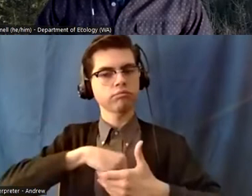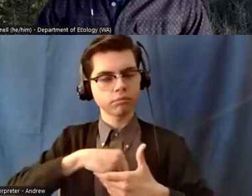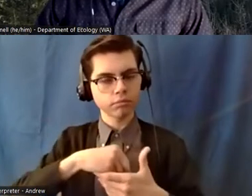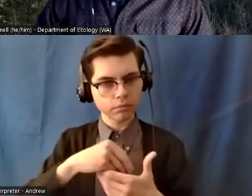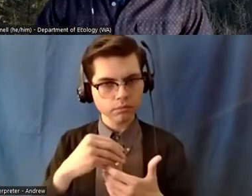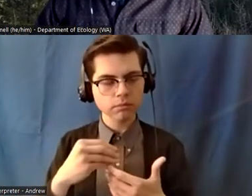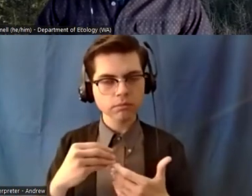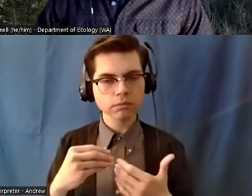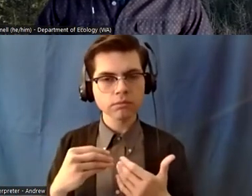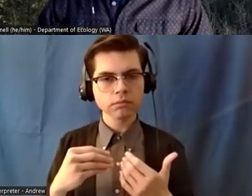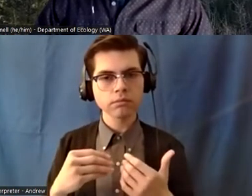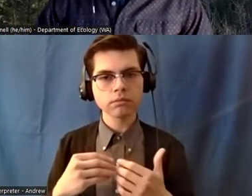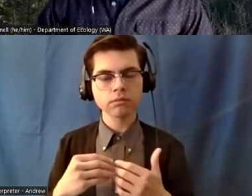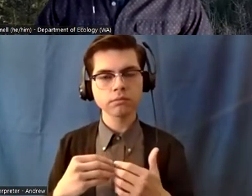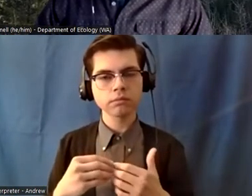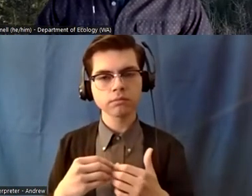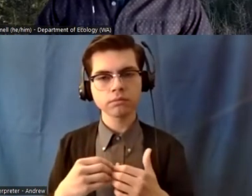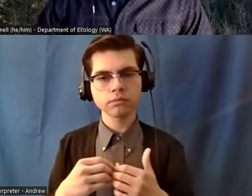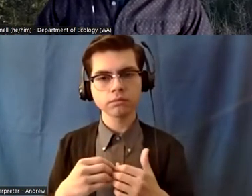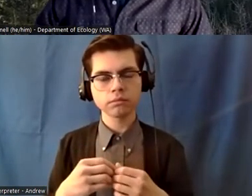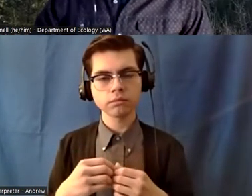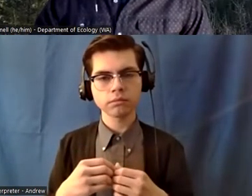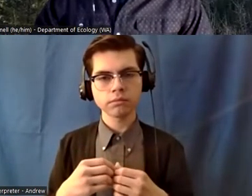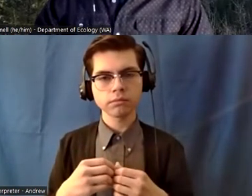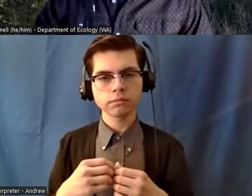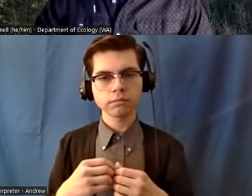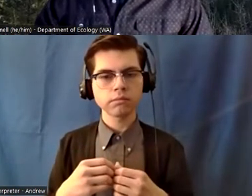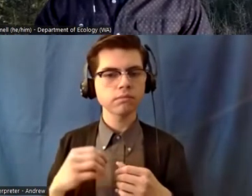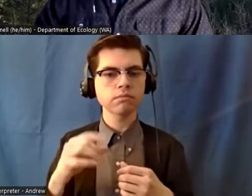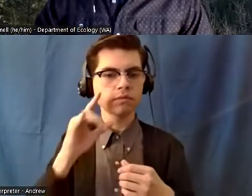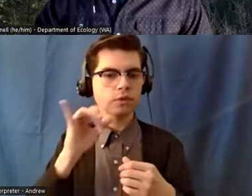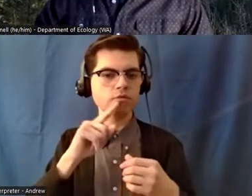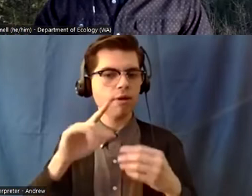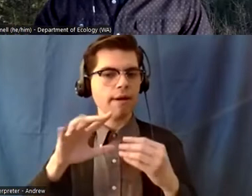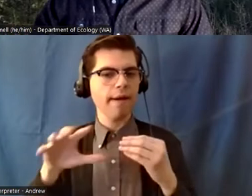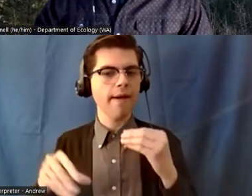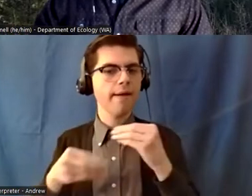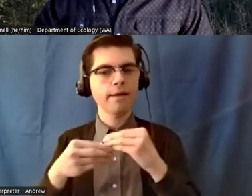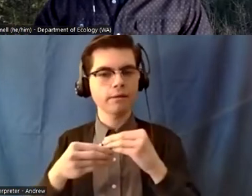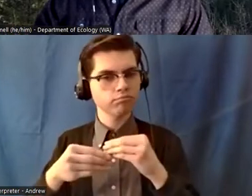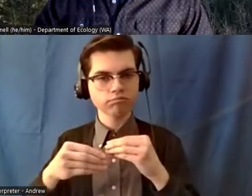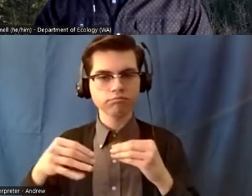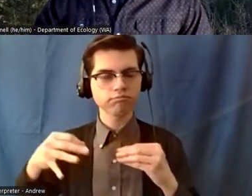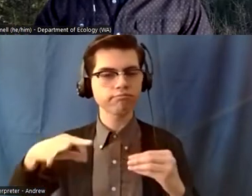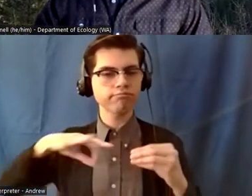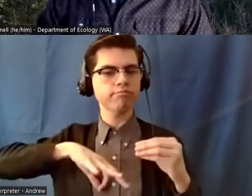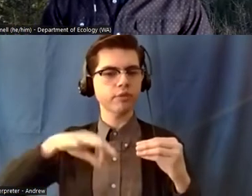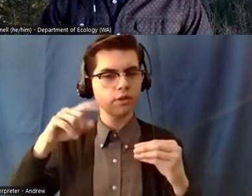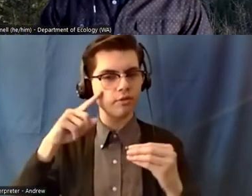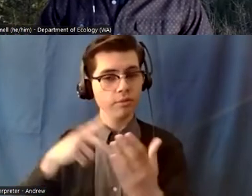just a kind of a an extra added bonus with that part of the program um one experience that stood out this